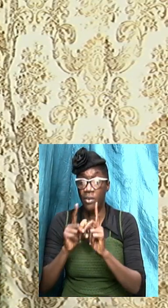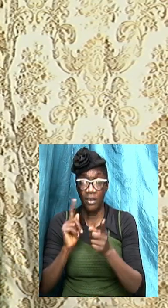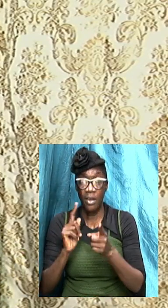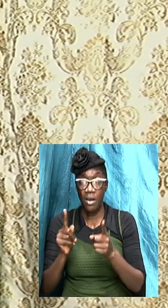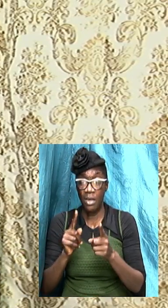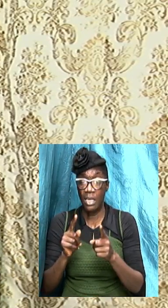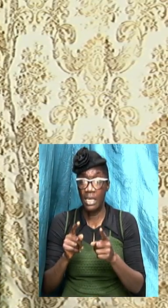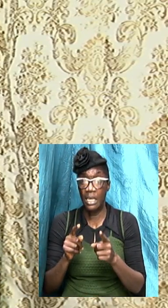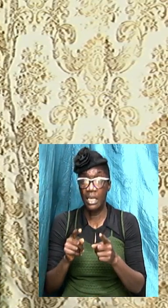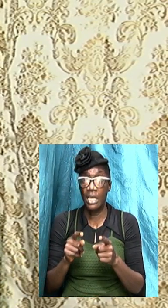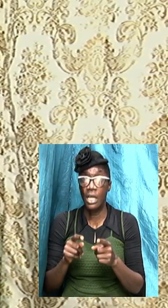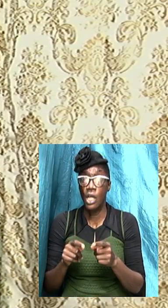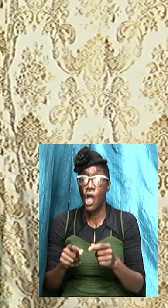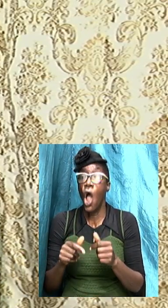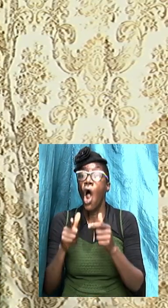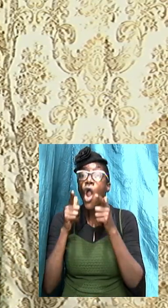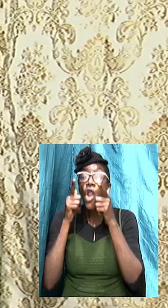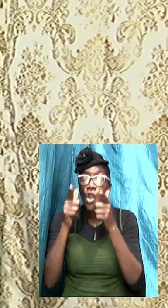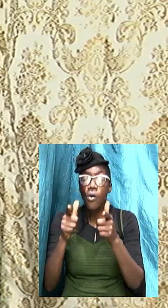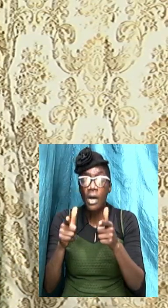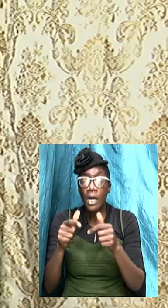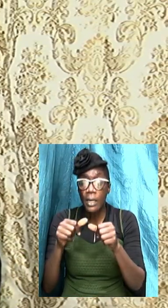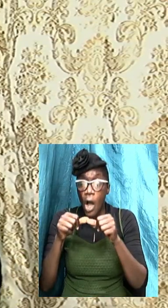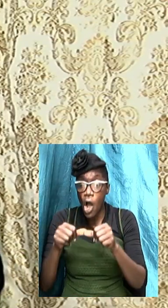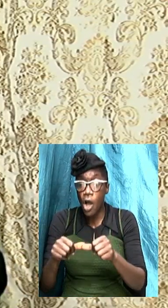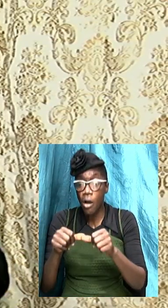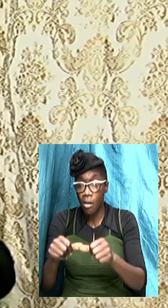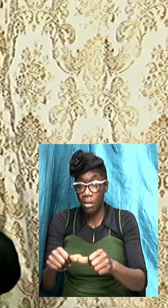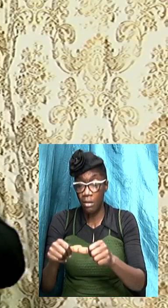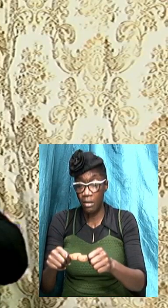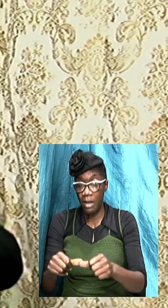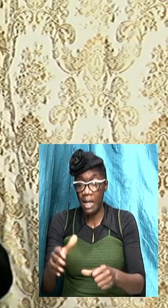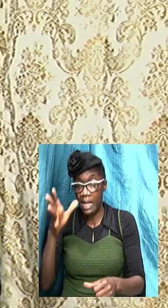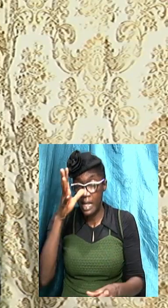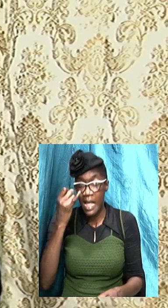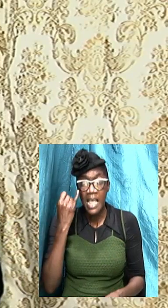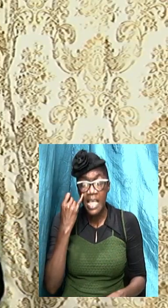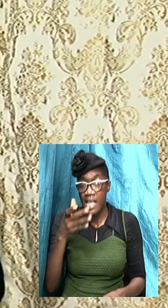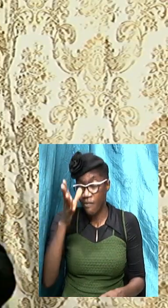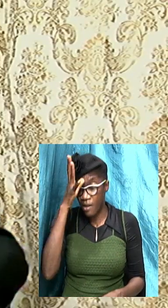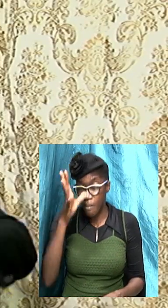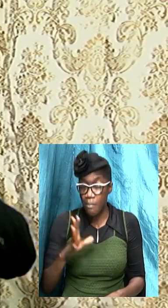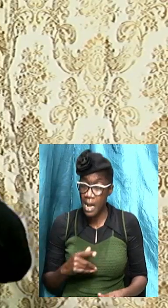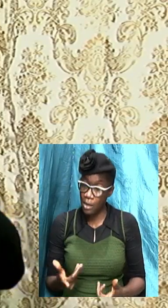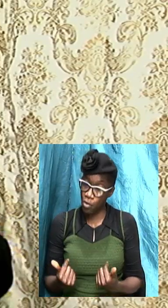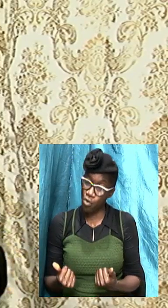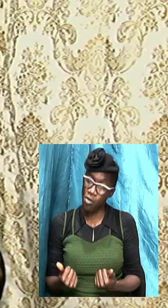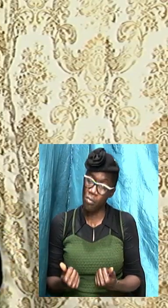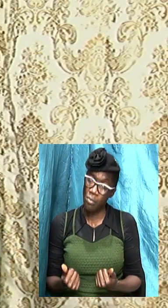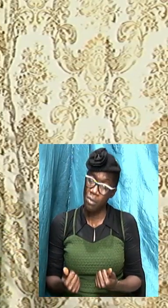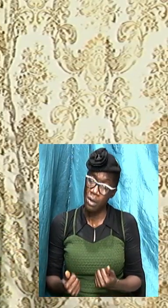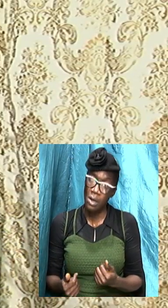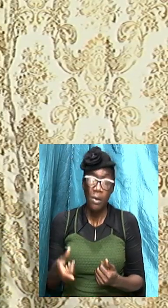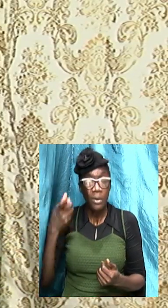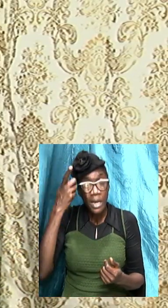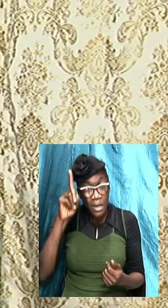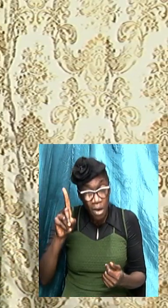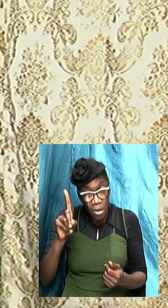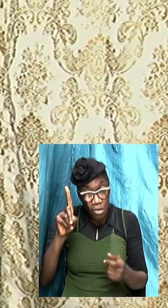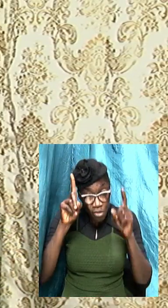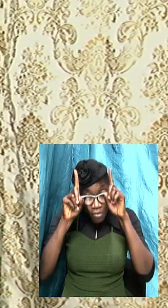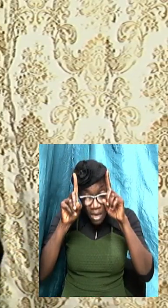what the Bible says about consistency if a man comes up with a doctrine and is talking about the doctrine it has to be